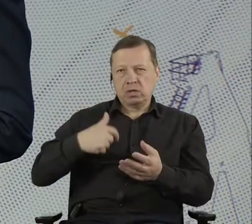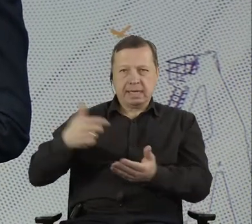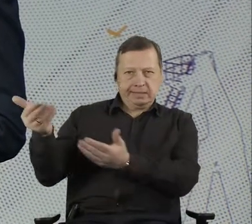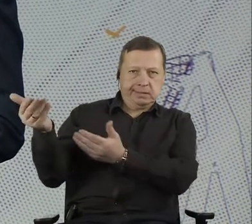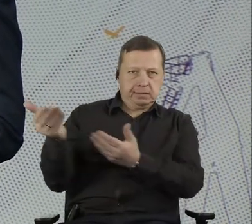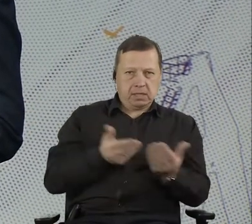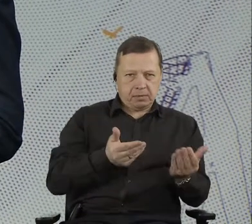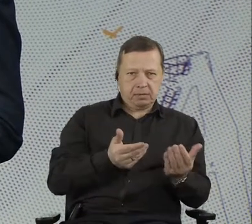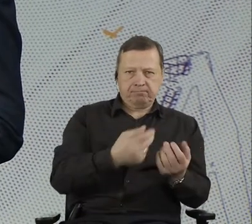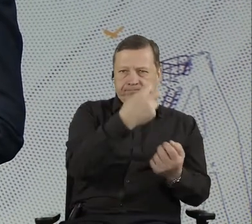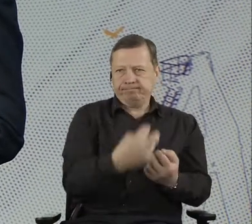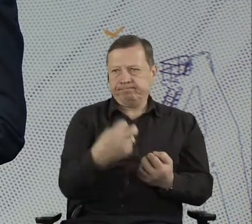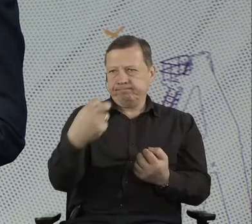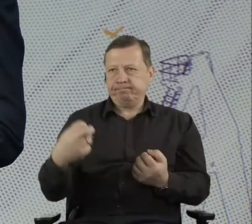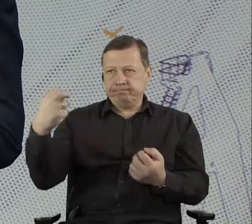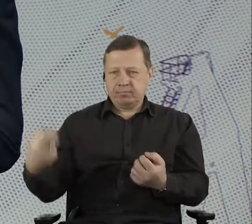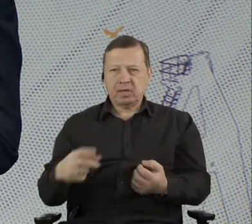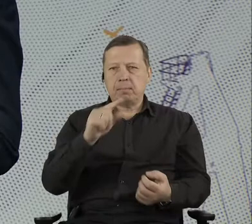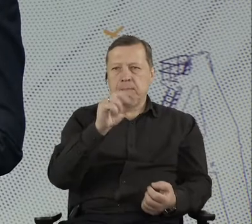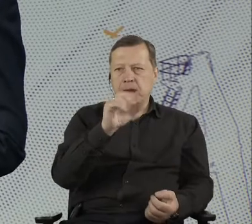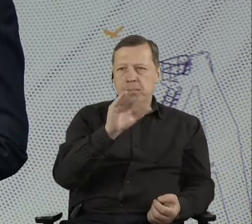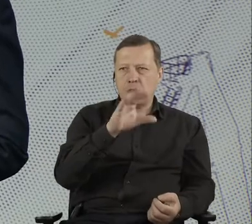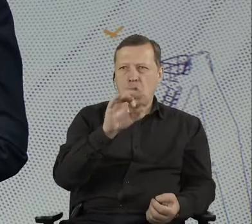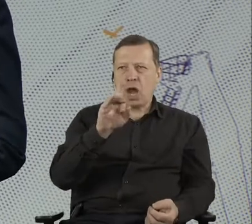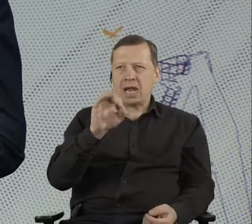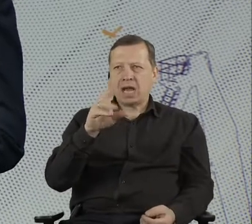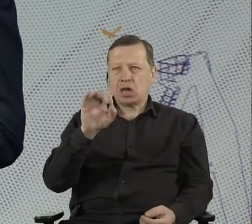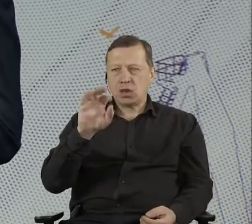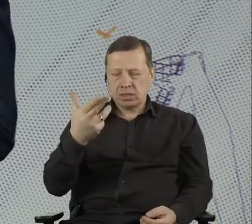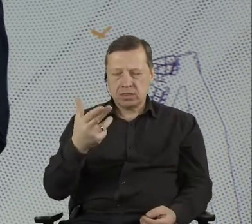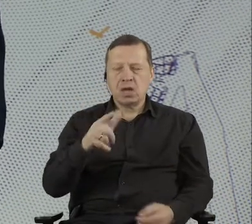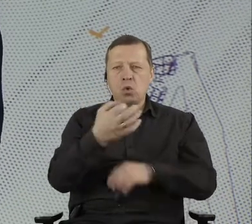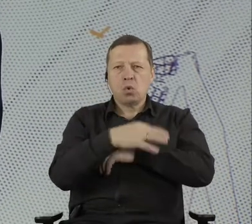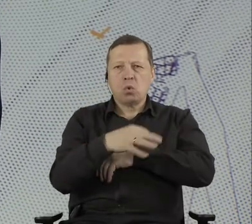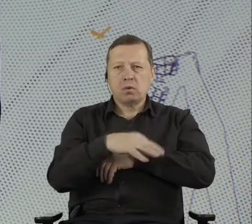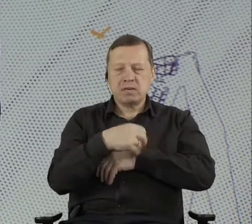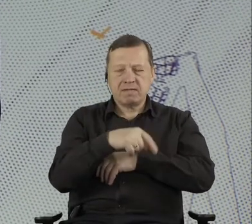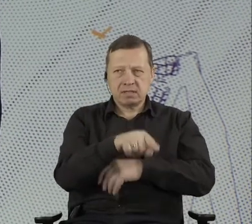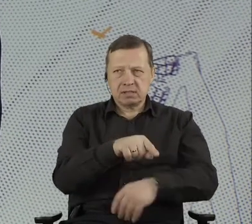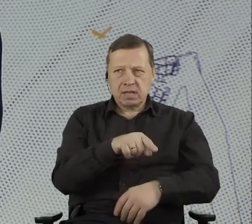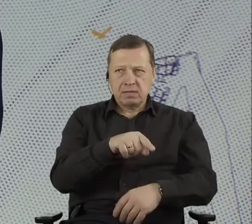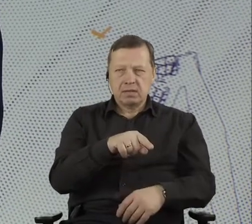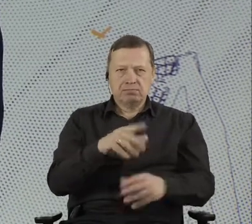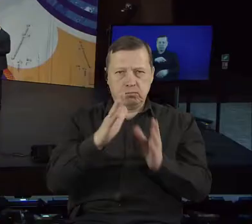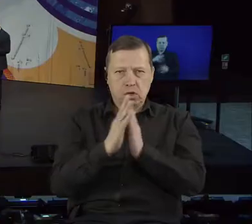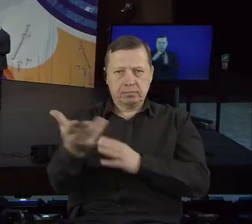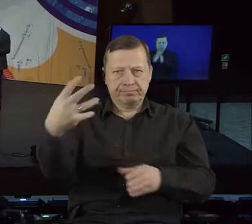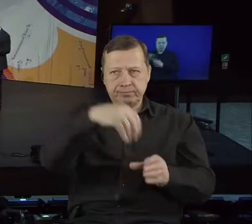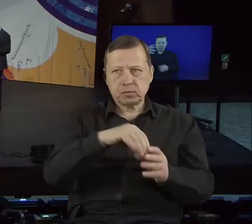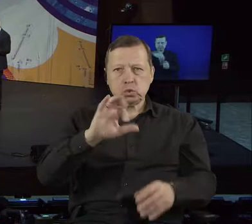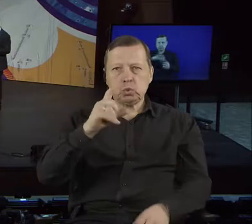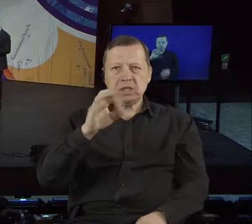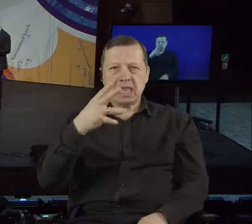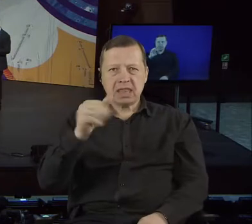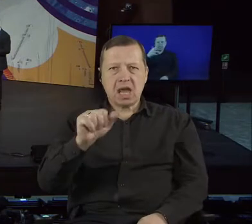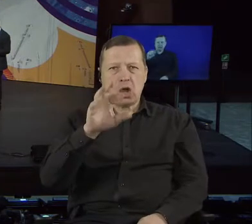Pablo Aragon, Universitat Pompu Fabra, please take stage, Justyna Orłowska, head of the GovTech Poland